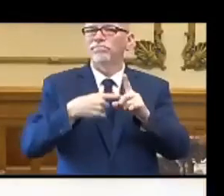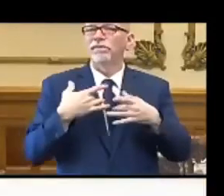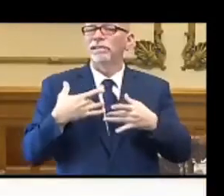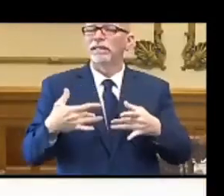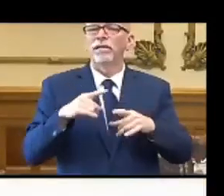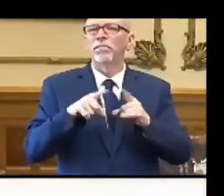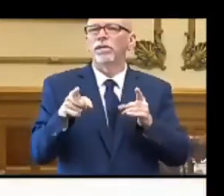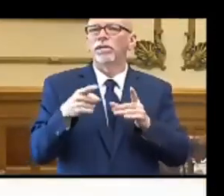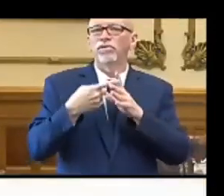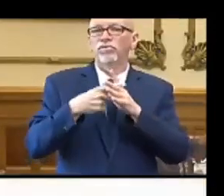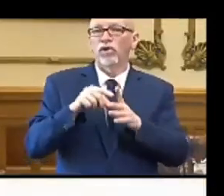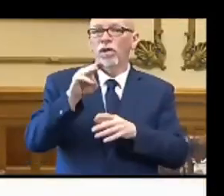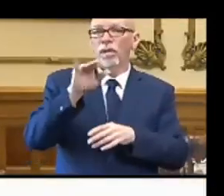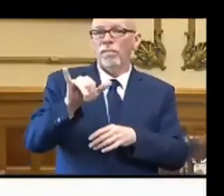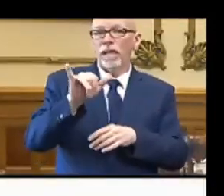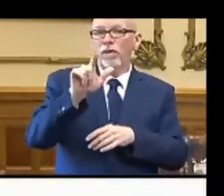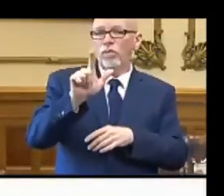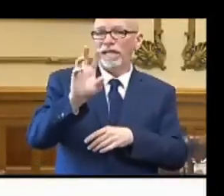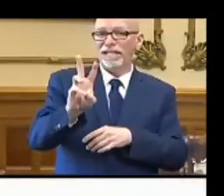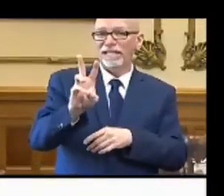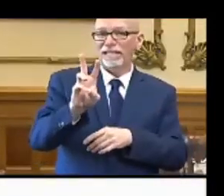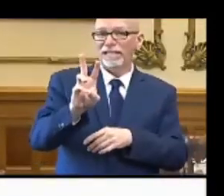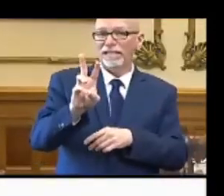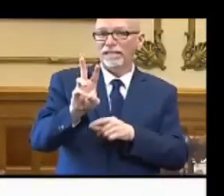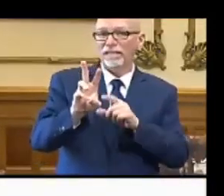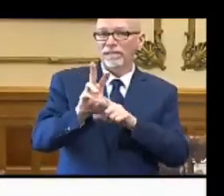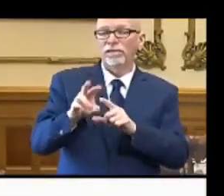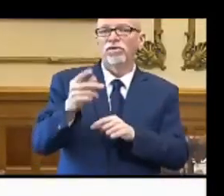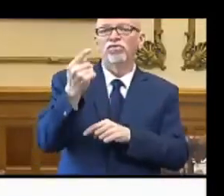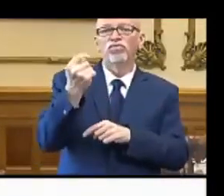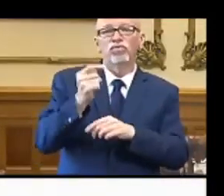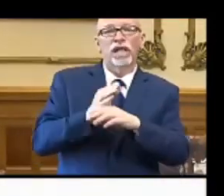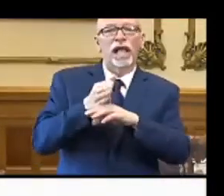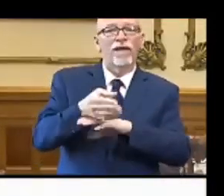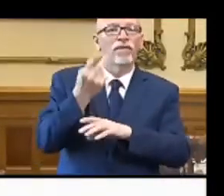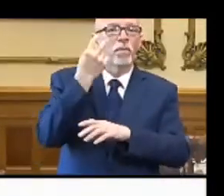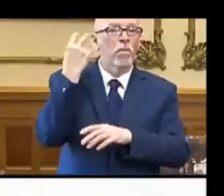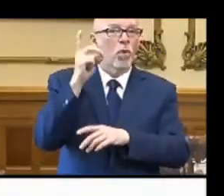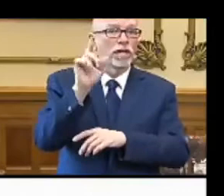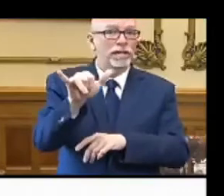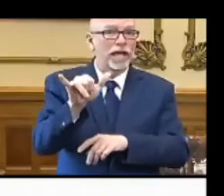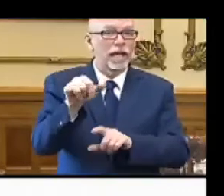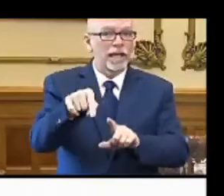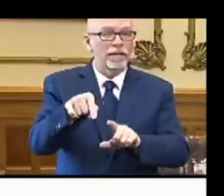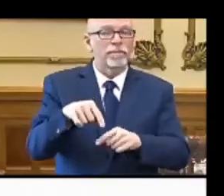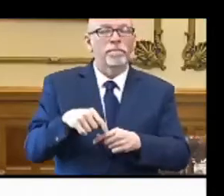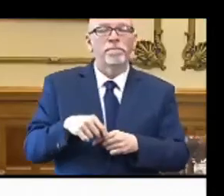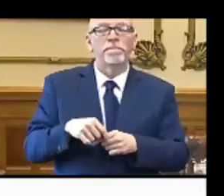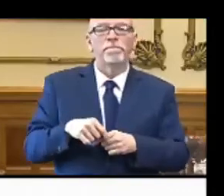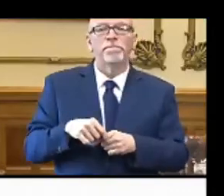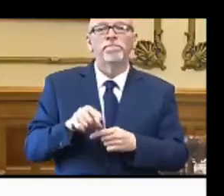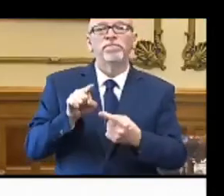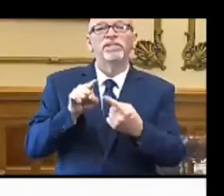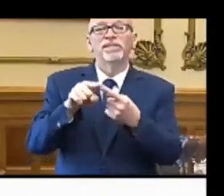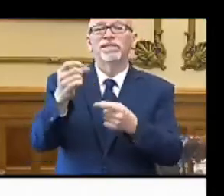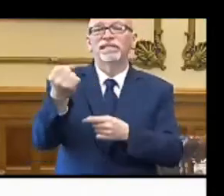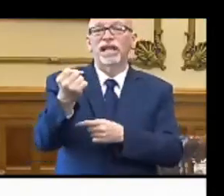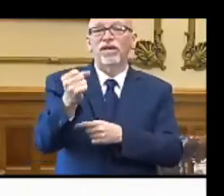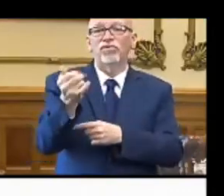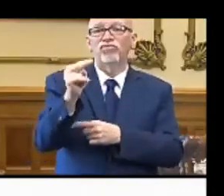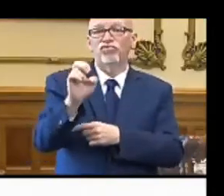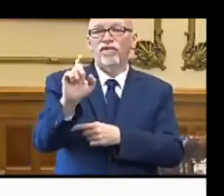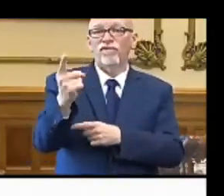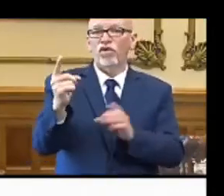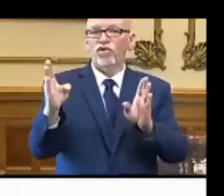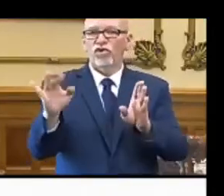But starting May the 26th, the Tuesday after Memorial Day, and until Saturday, June the